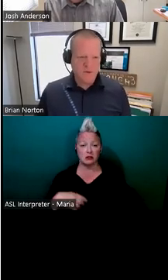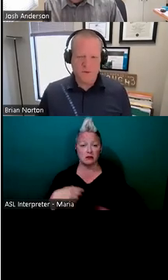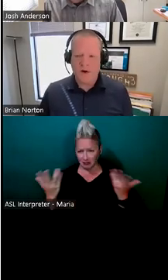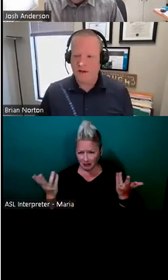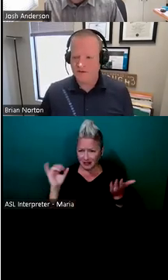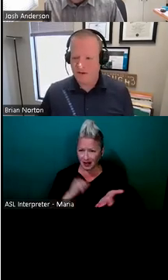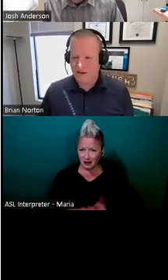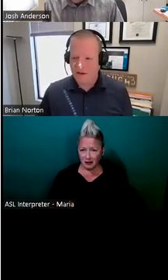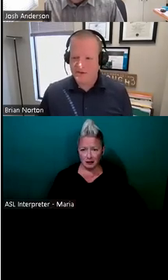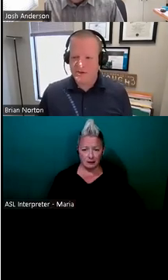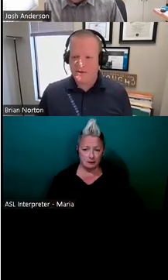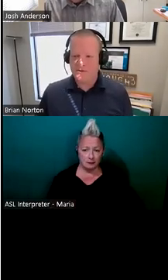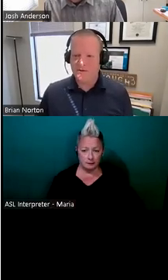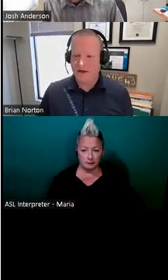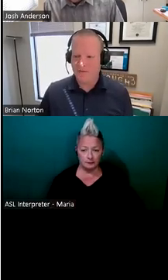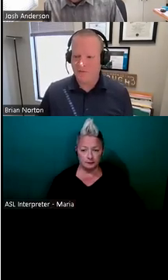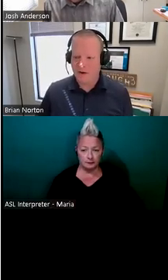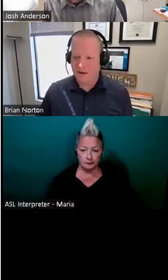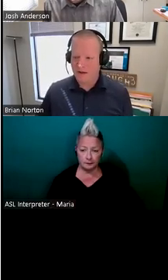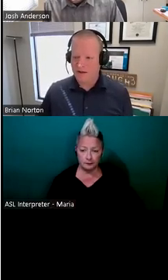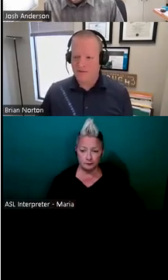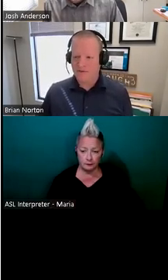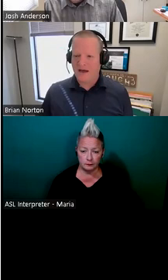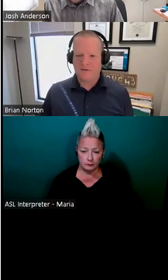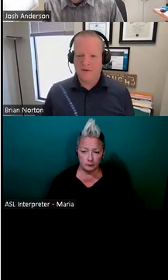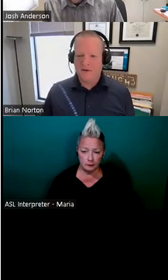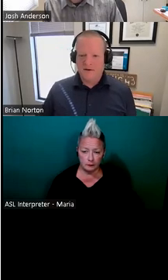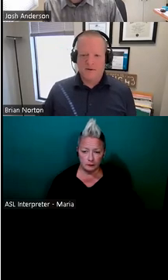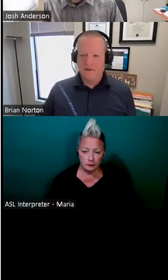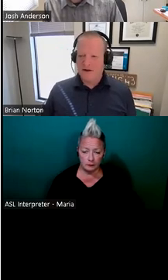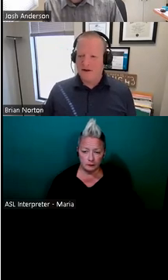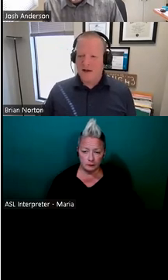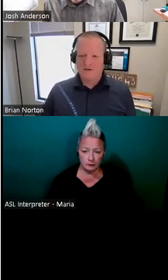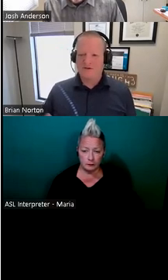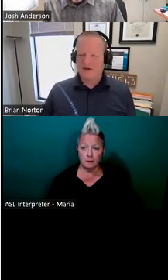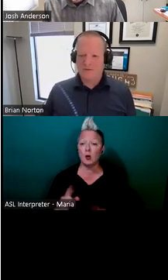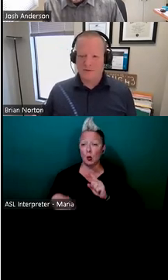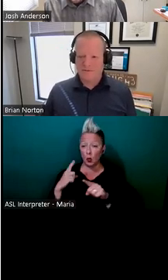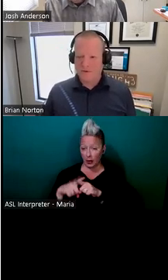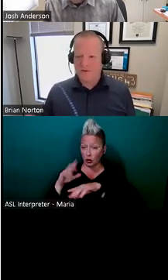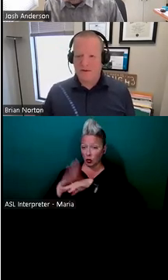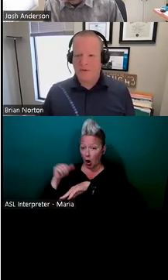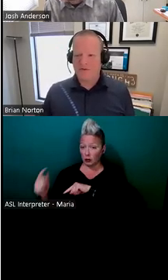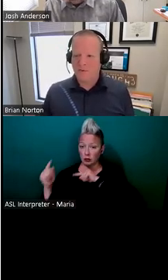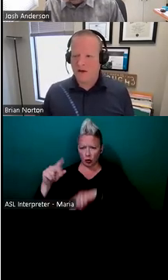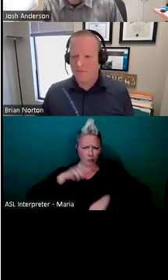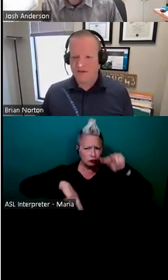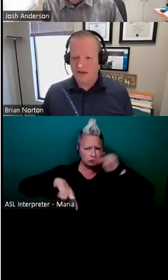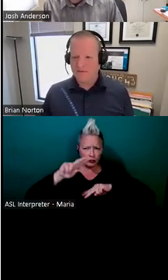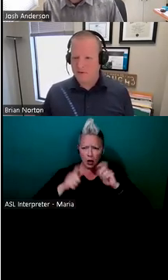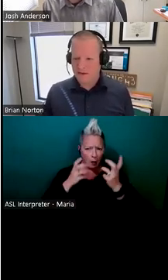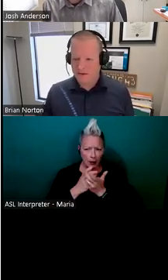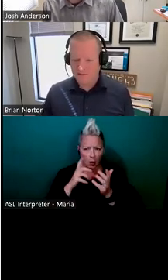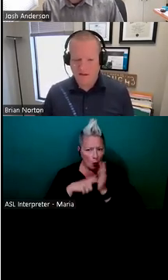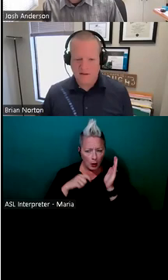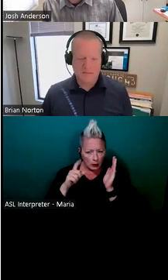when you walk into an accommodation, you're kind of walking in without a whole lot of knowledge and really forethought about what's going on because